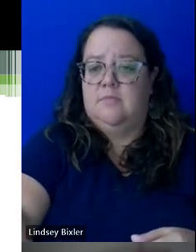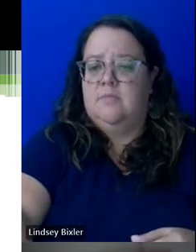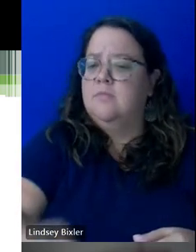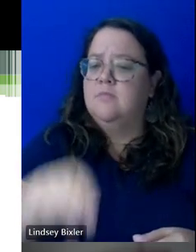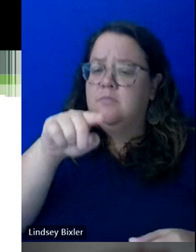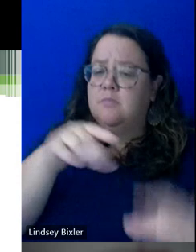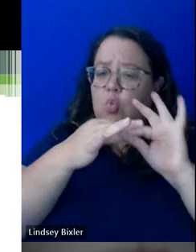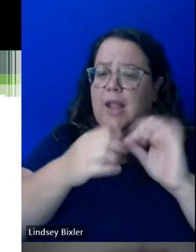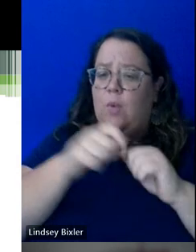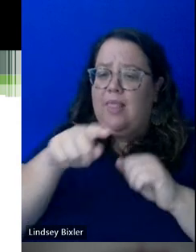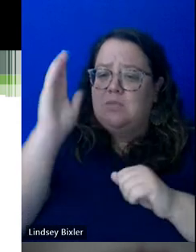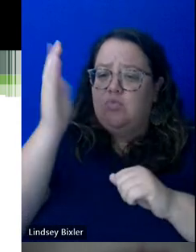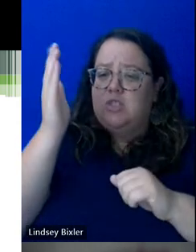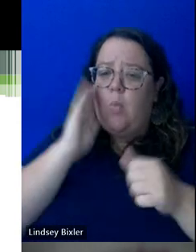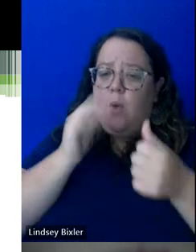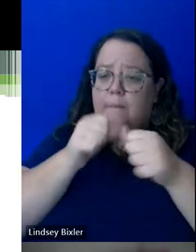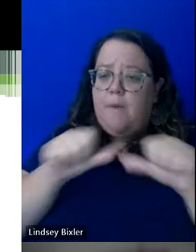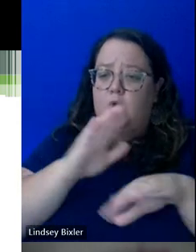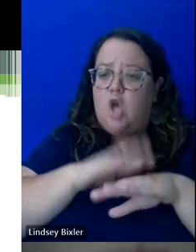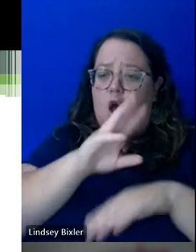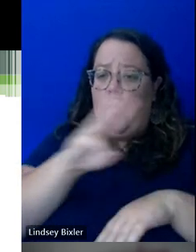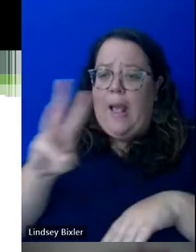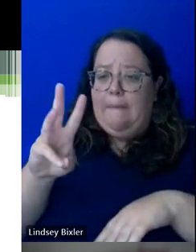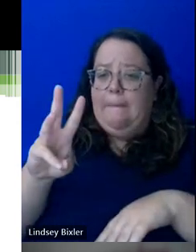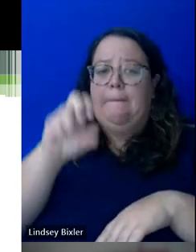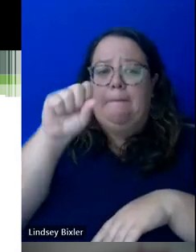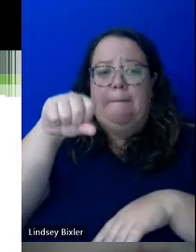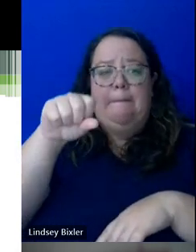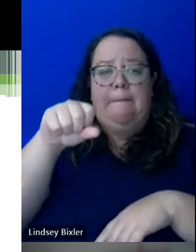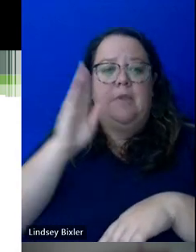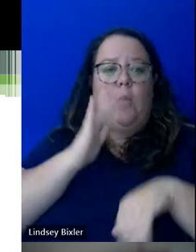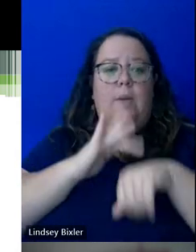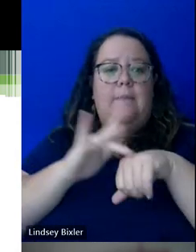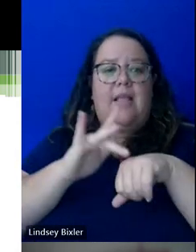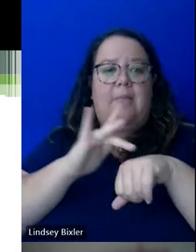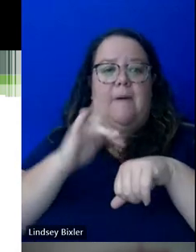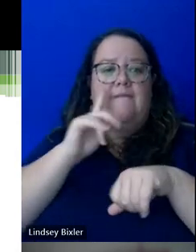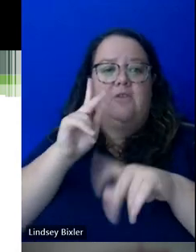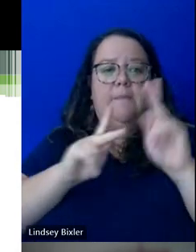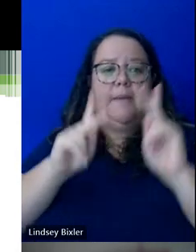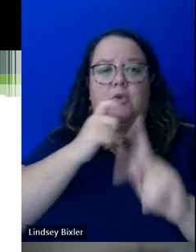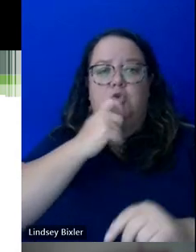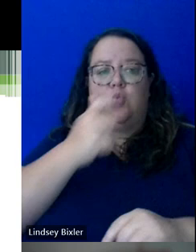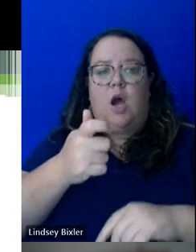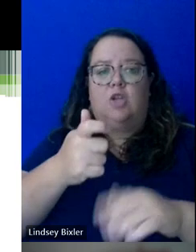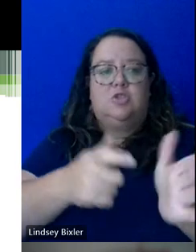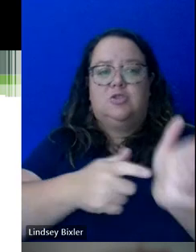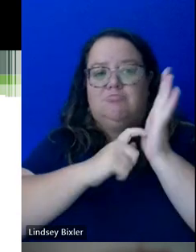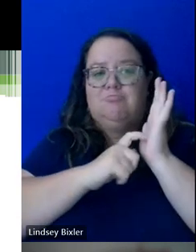being posted on a web page? Yes. This will be available for folks to watch on demand